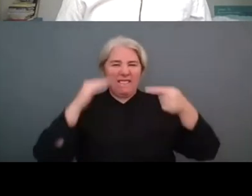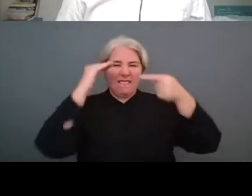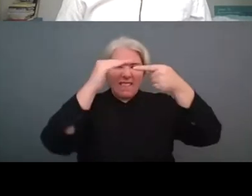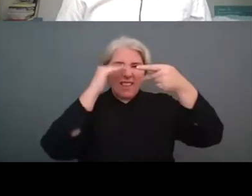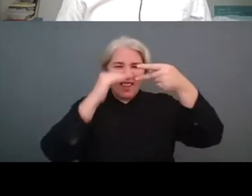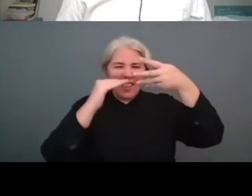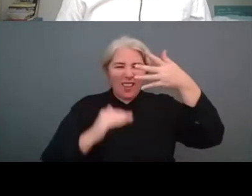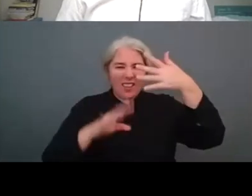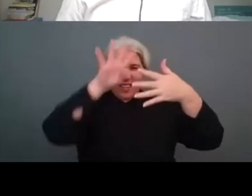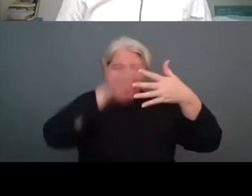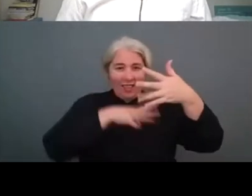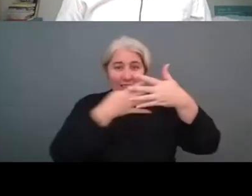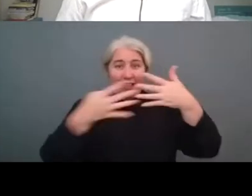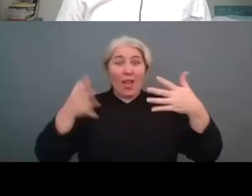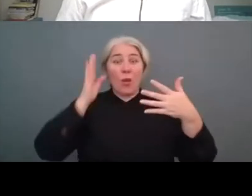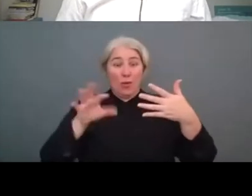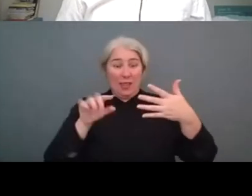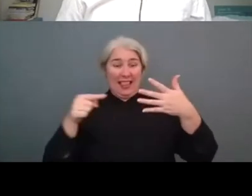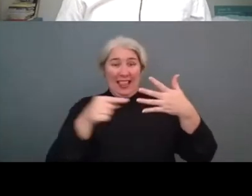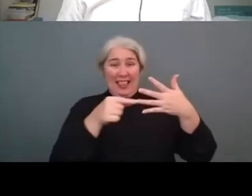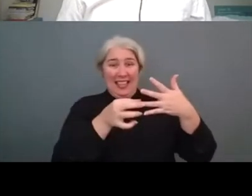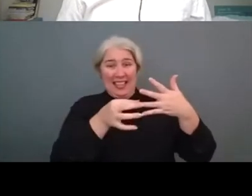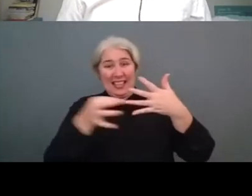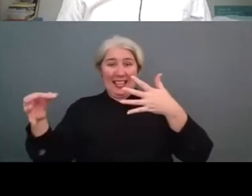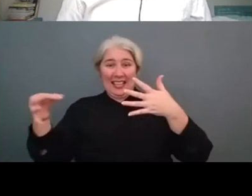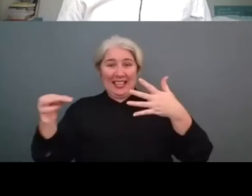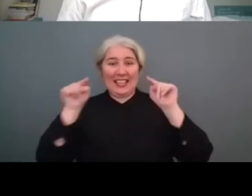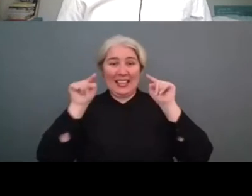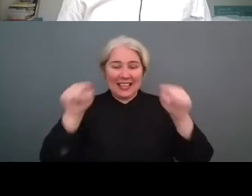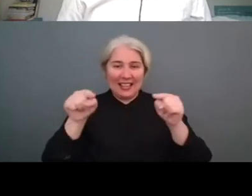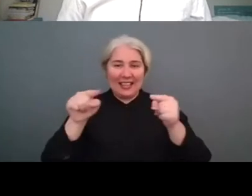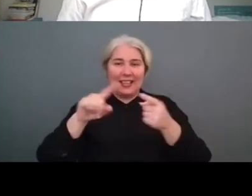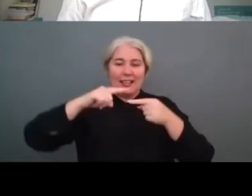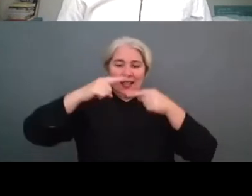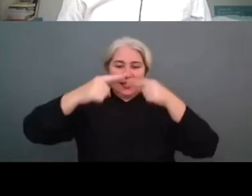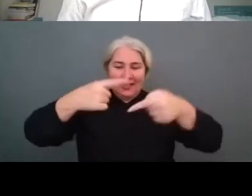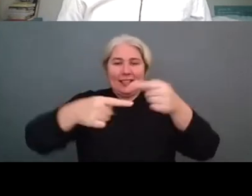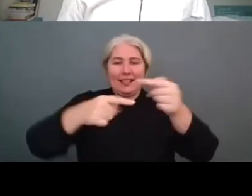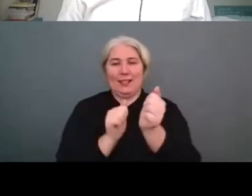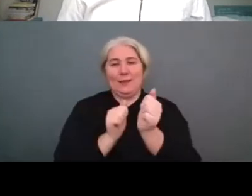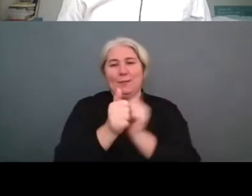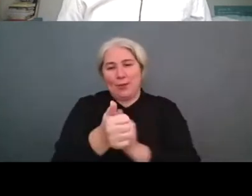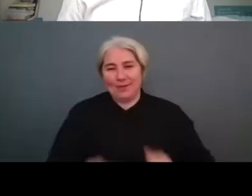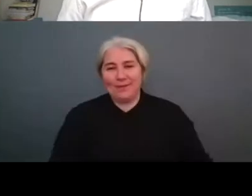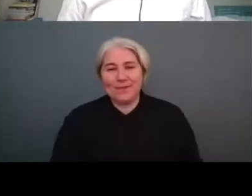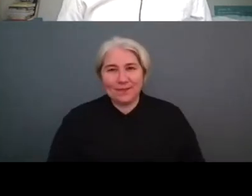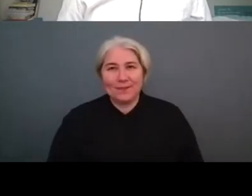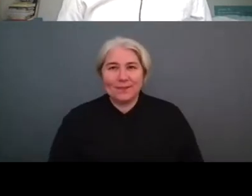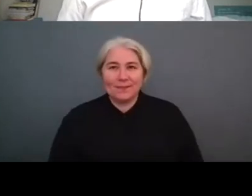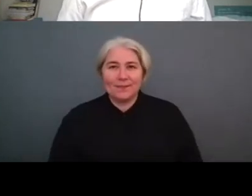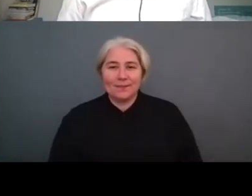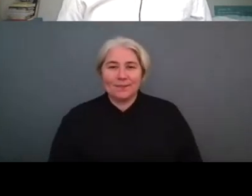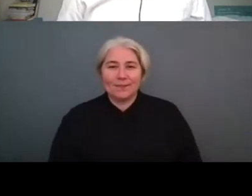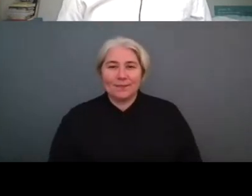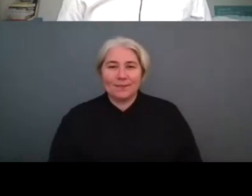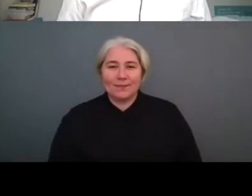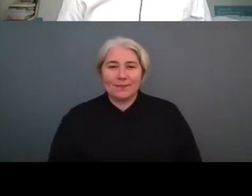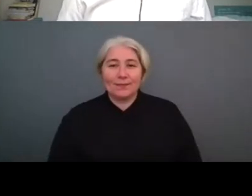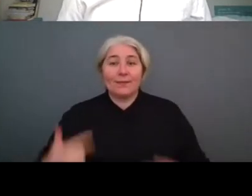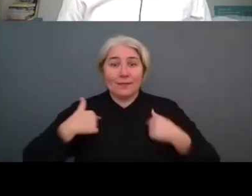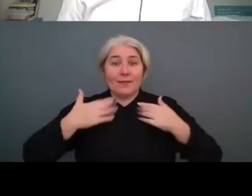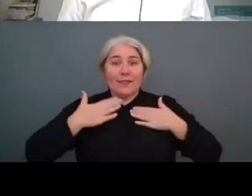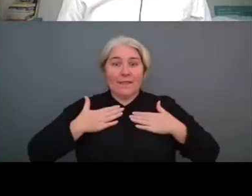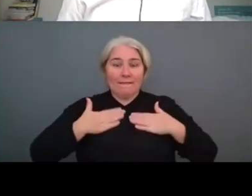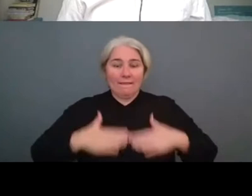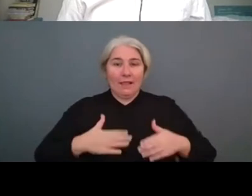and we will have an opportunity to discuss those matters further among others with hans bornings from the european environment agency